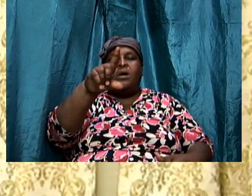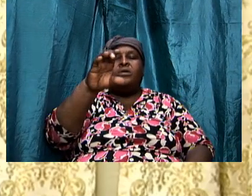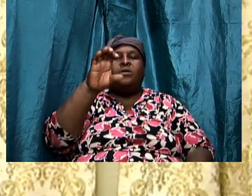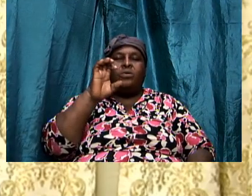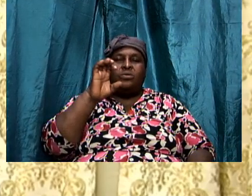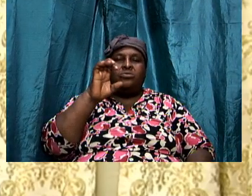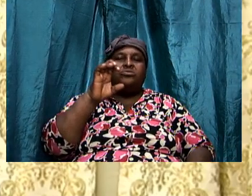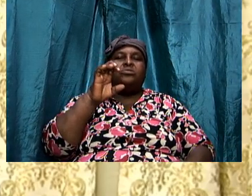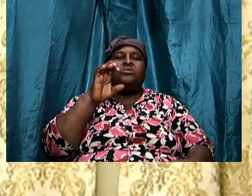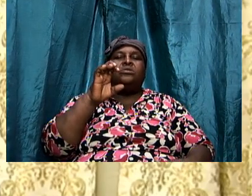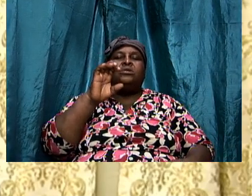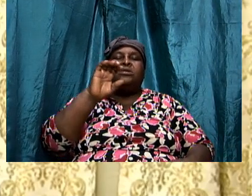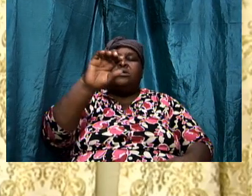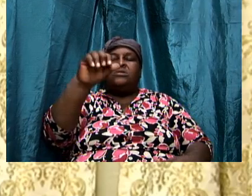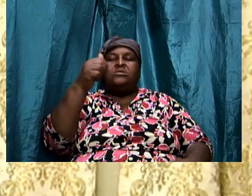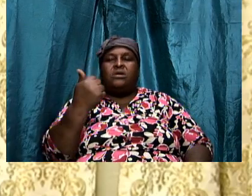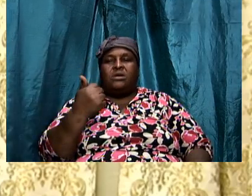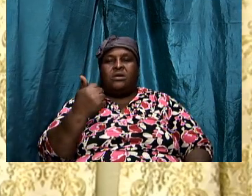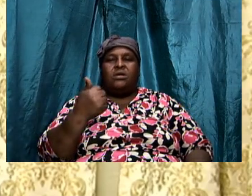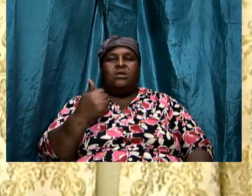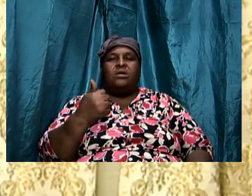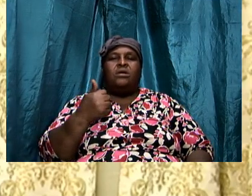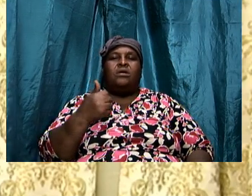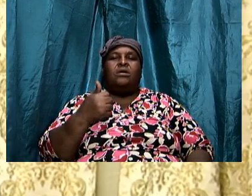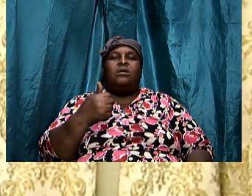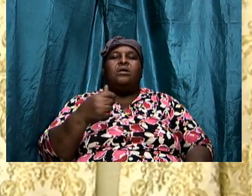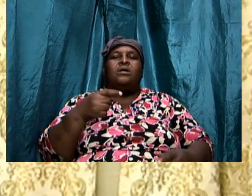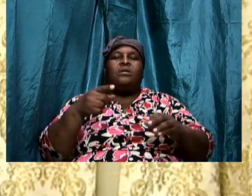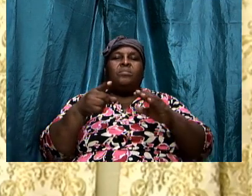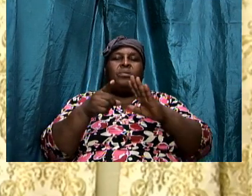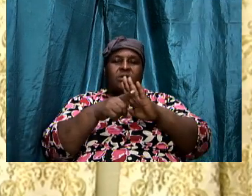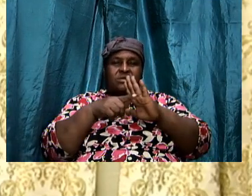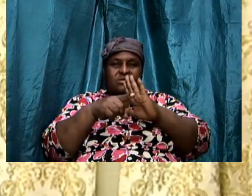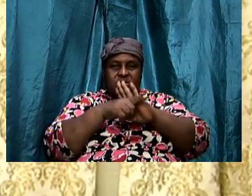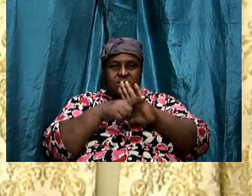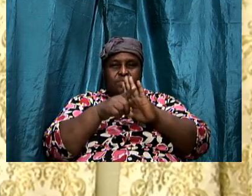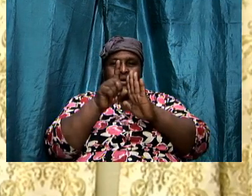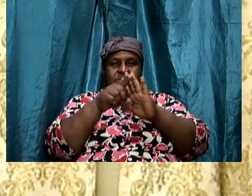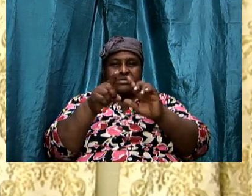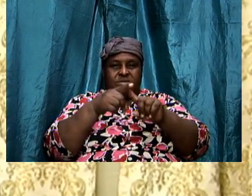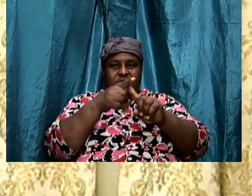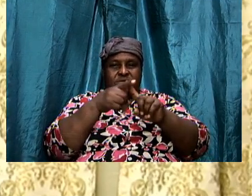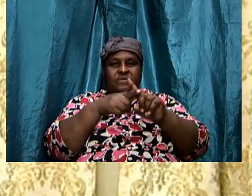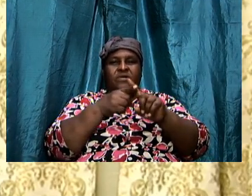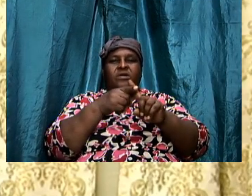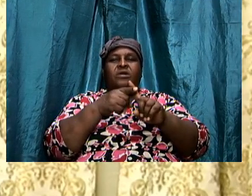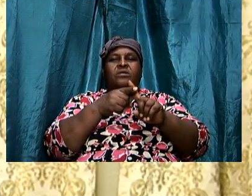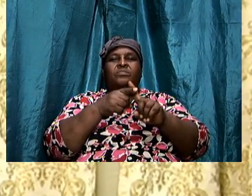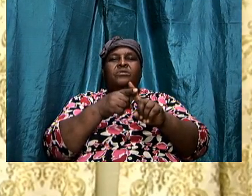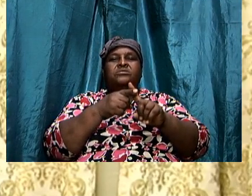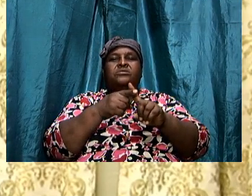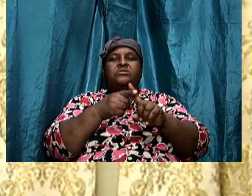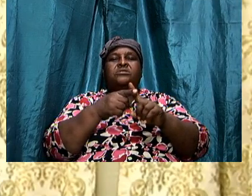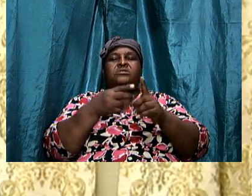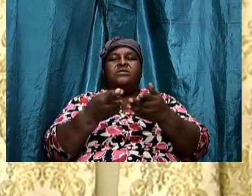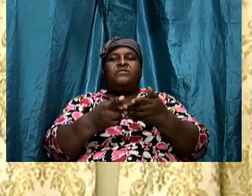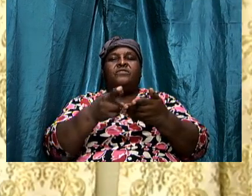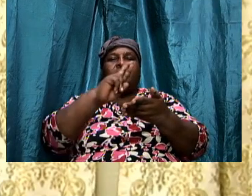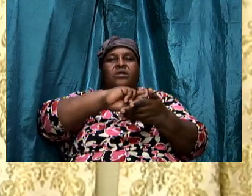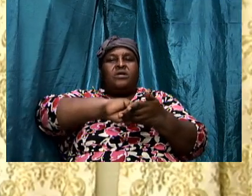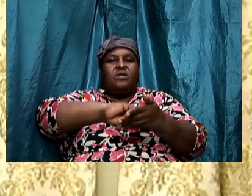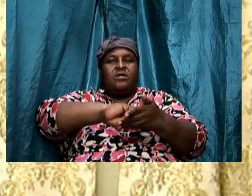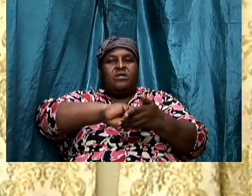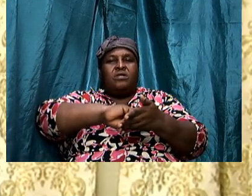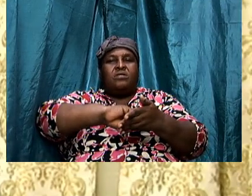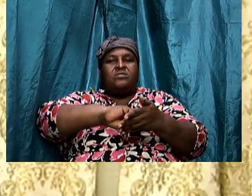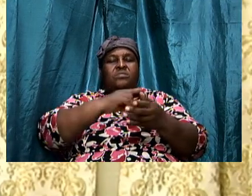at least a hundred and ten positive reviews. It's very important. It's crucial for the ranking